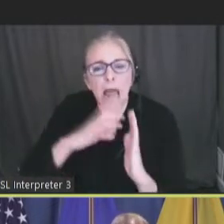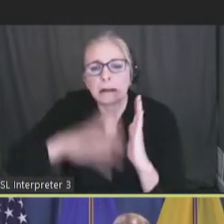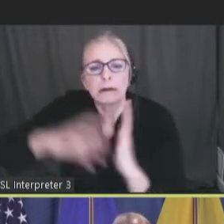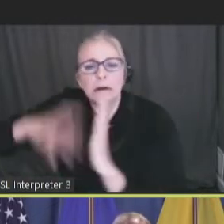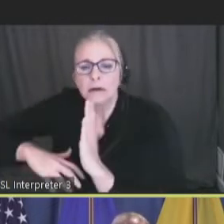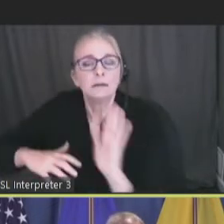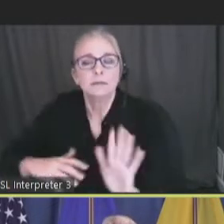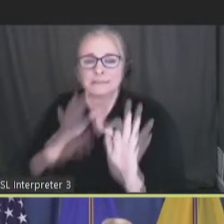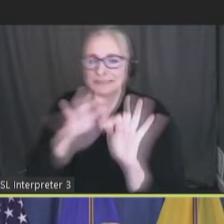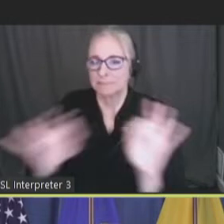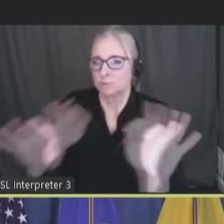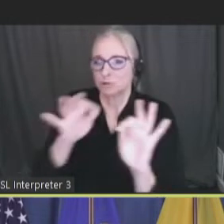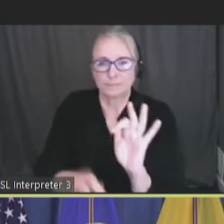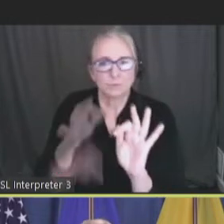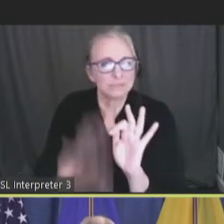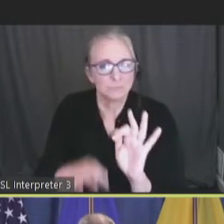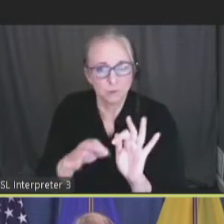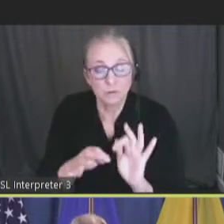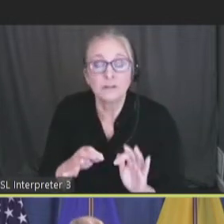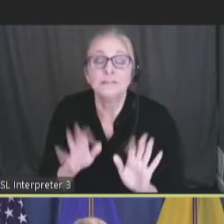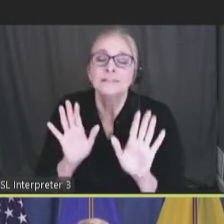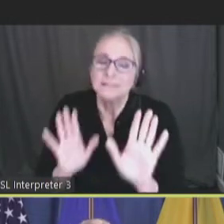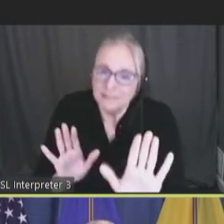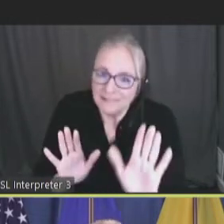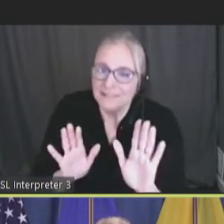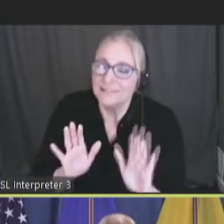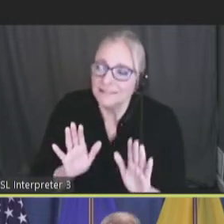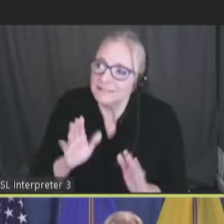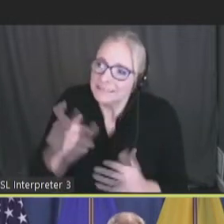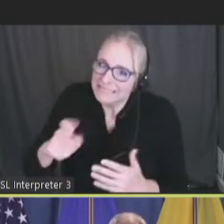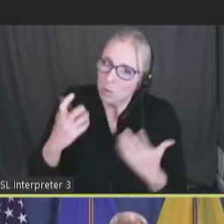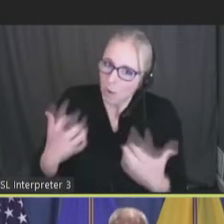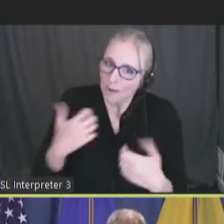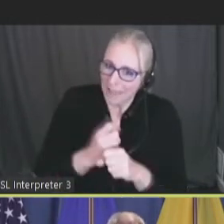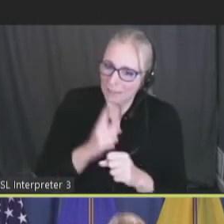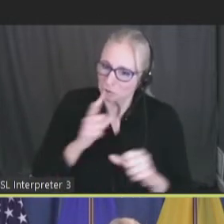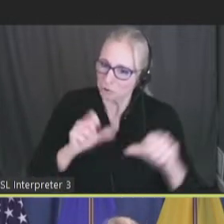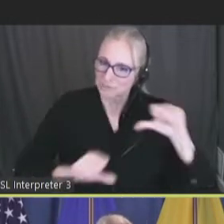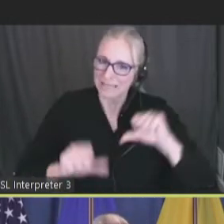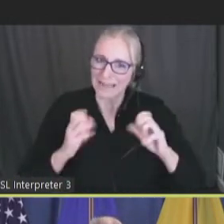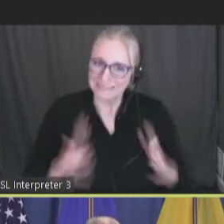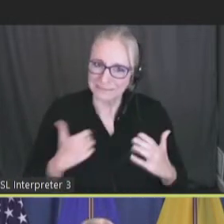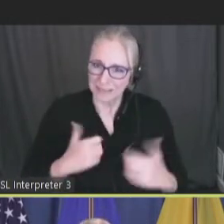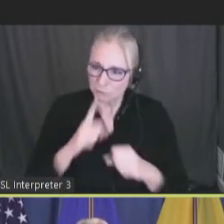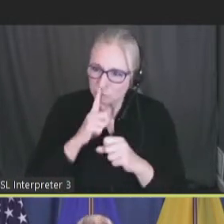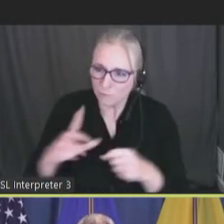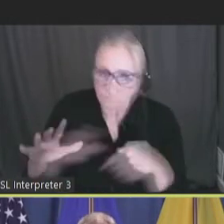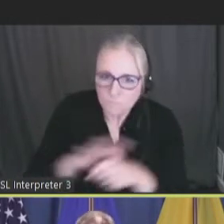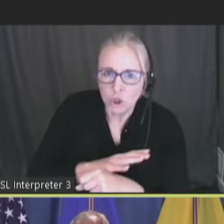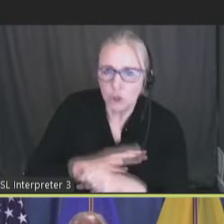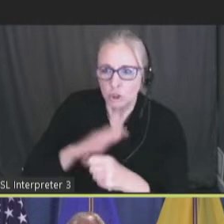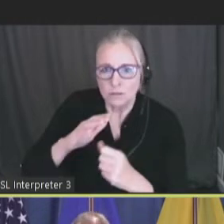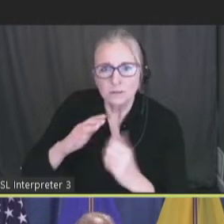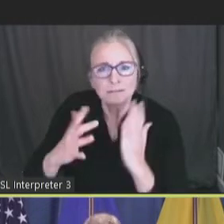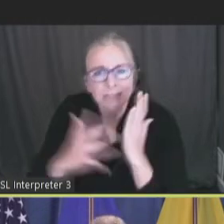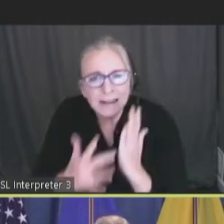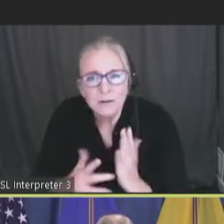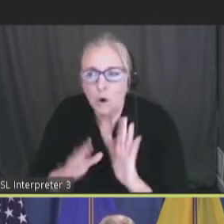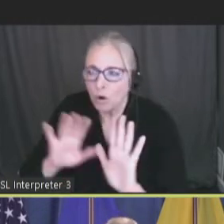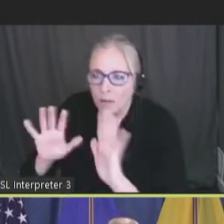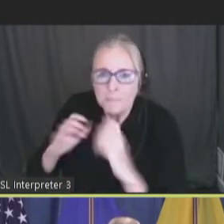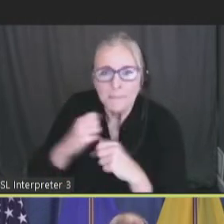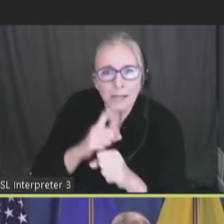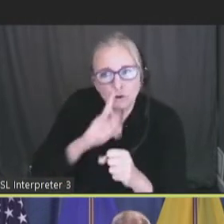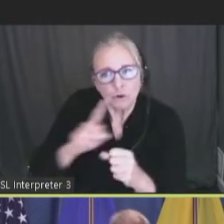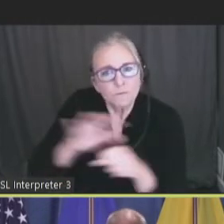clearly understand our tendency and our need to be scientific and to be technical and to be legally on point,